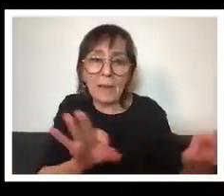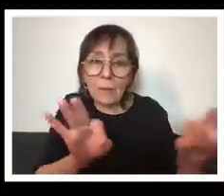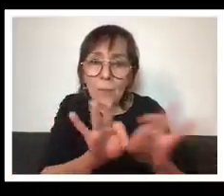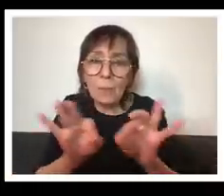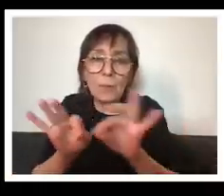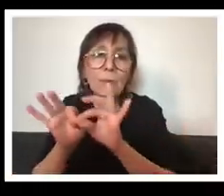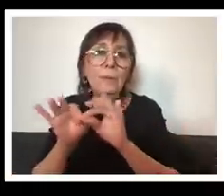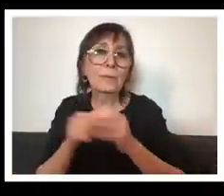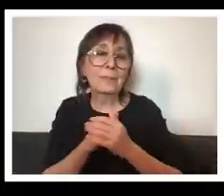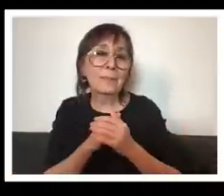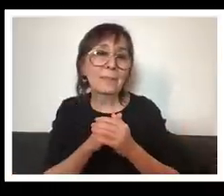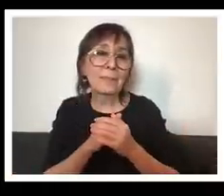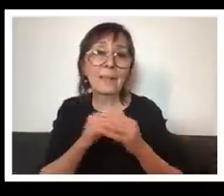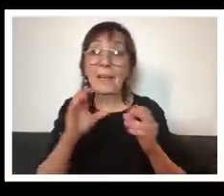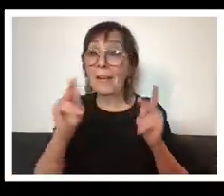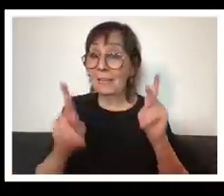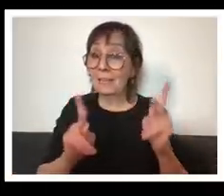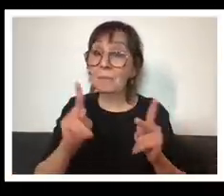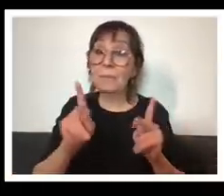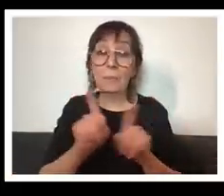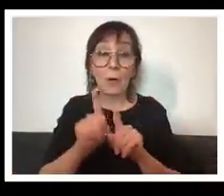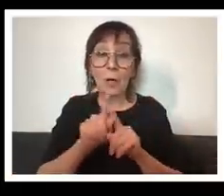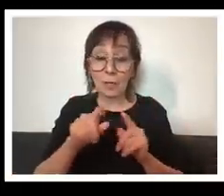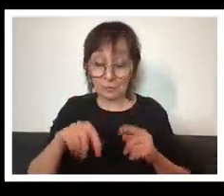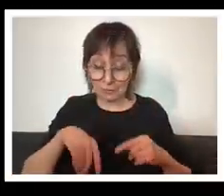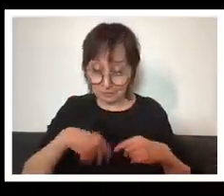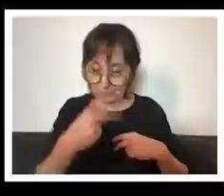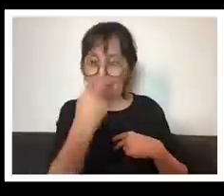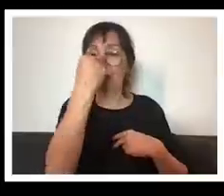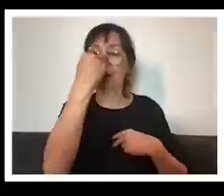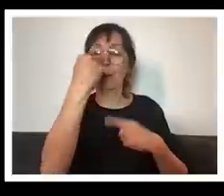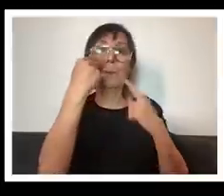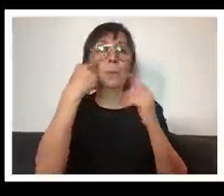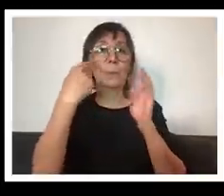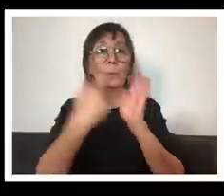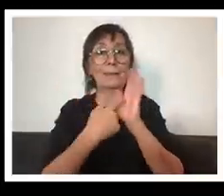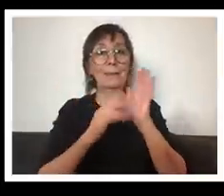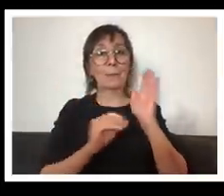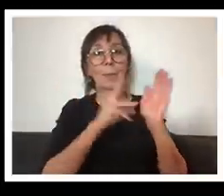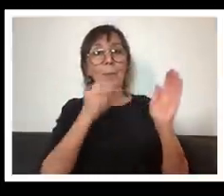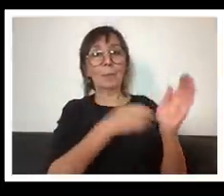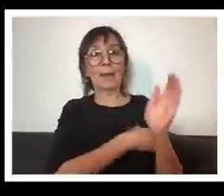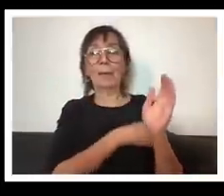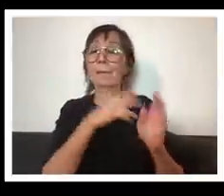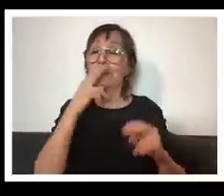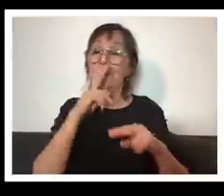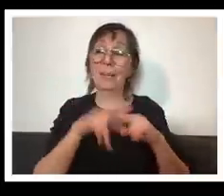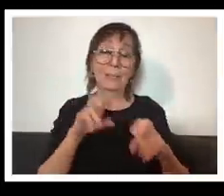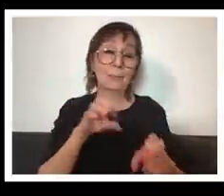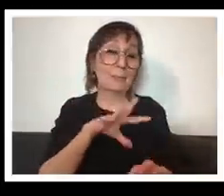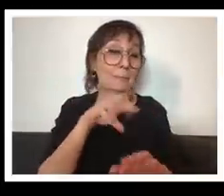and and people recognizing it in themselves it was really really fun to be a part of that um which which